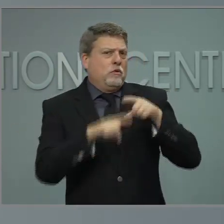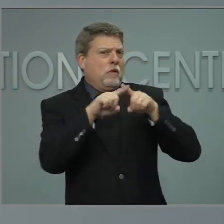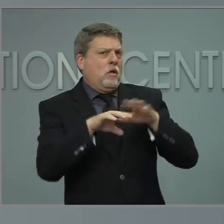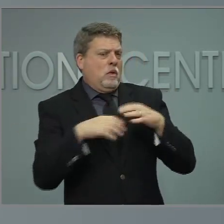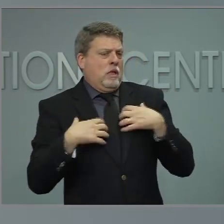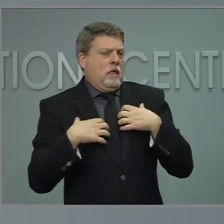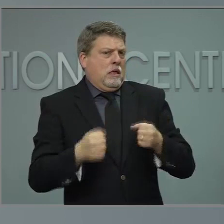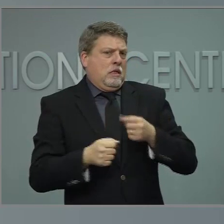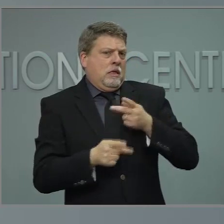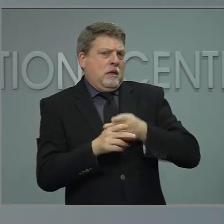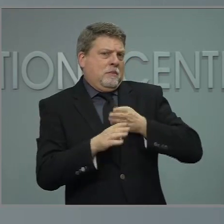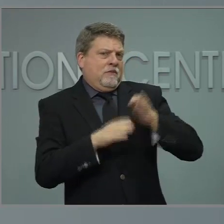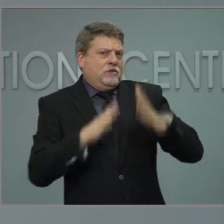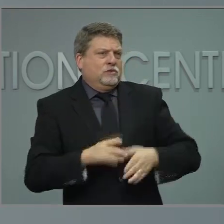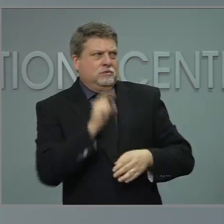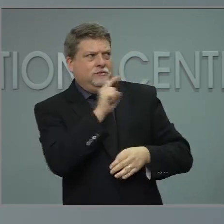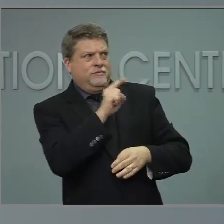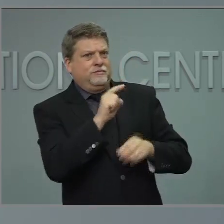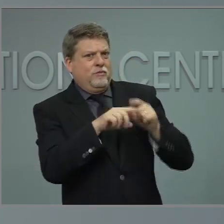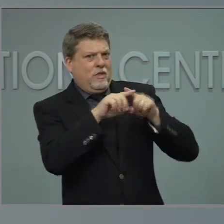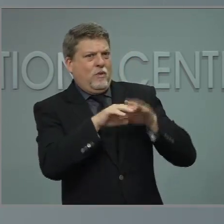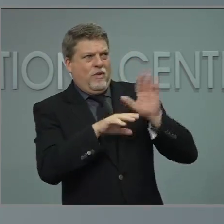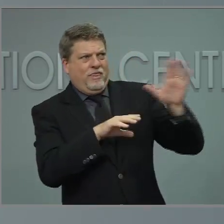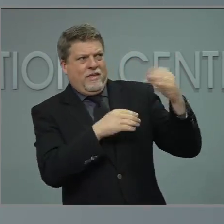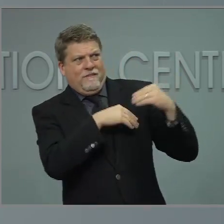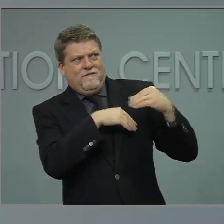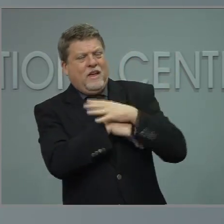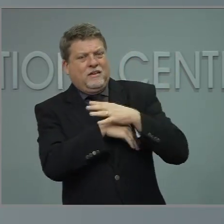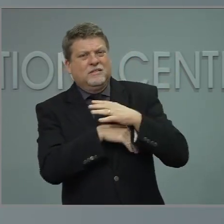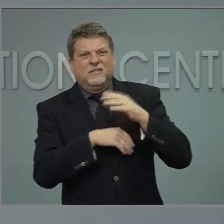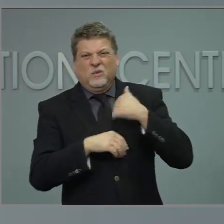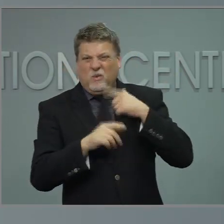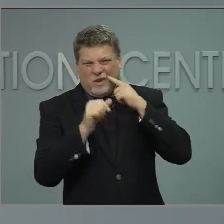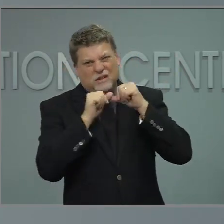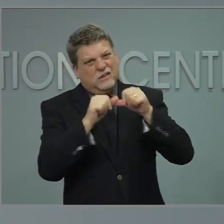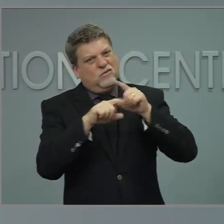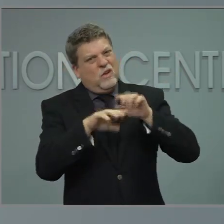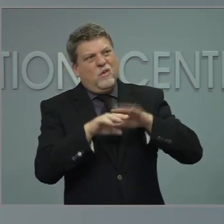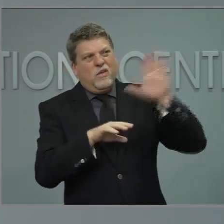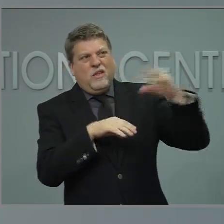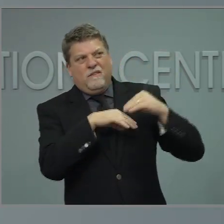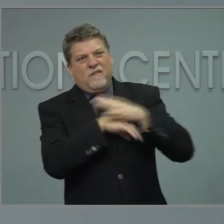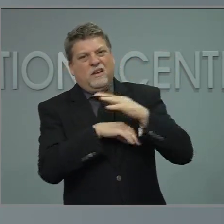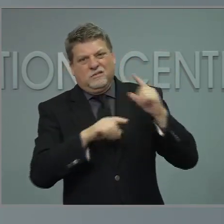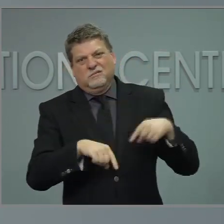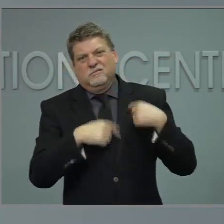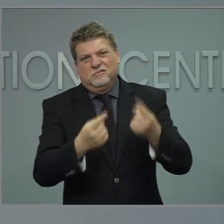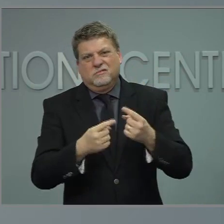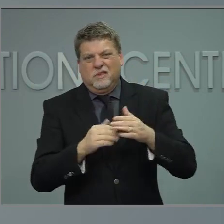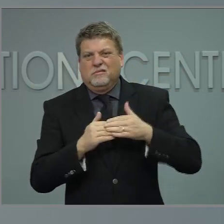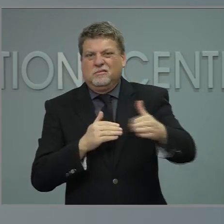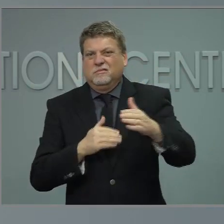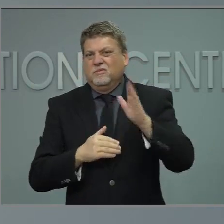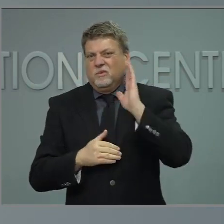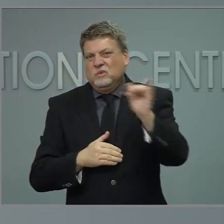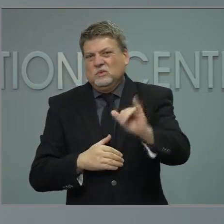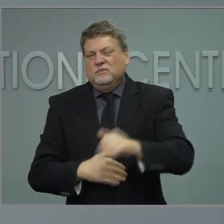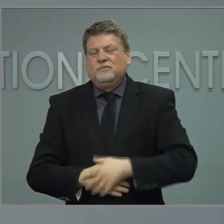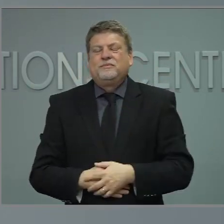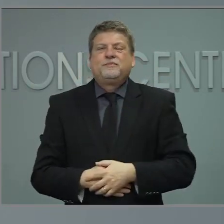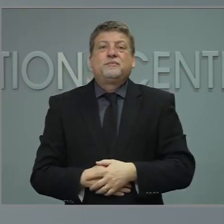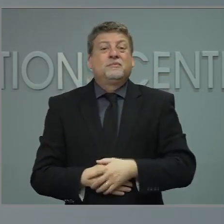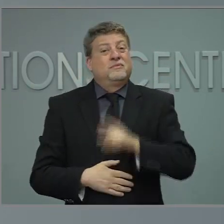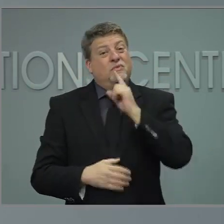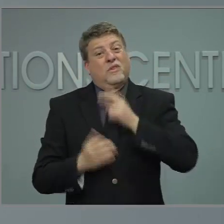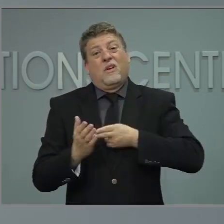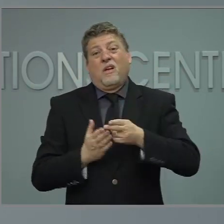and we'll continue to do that as we make decisions down the road. I'm very much looking forward to getting